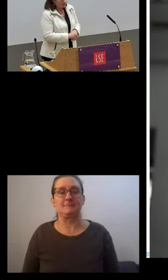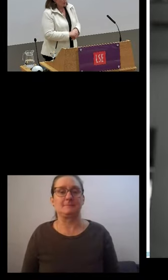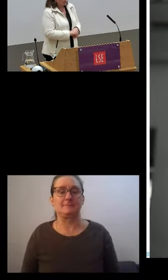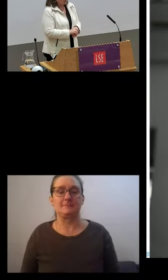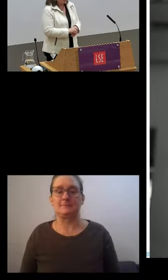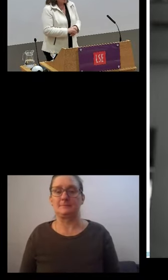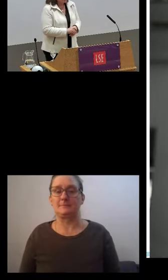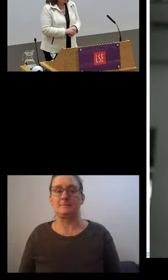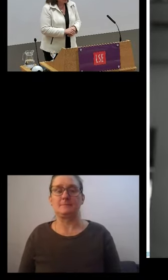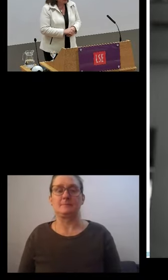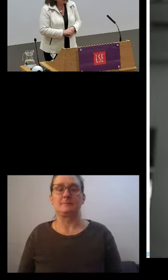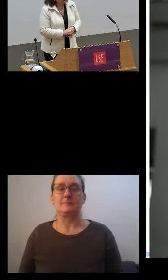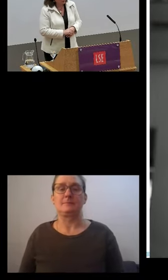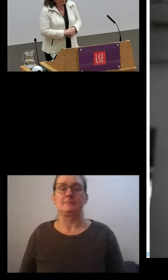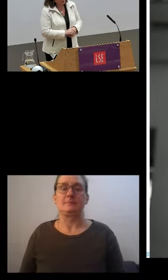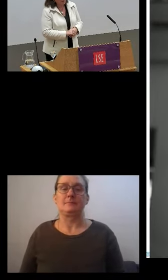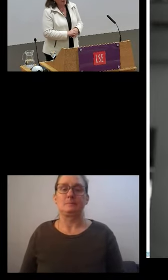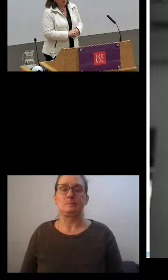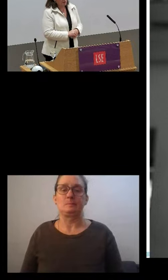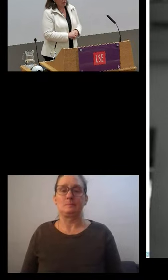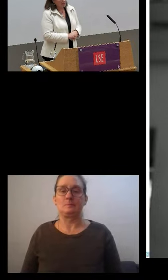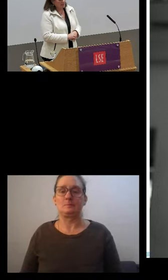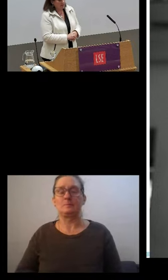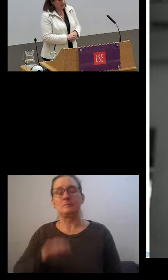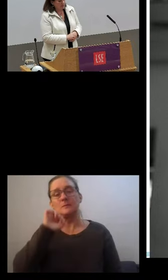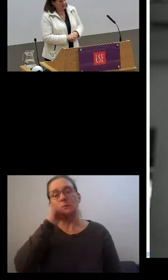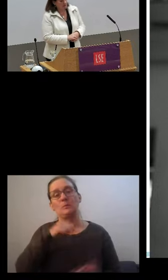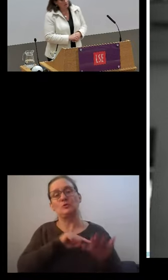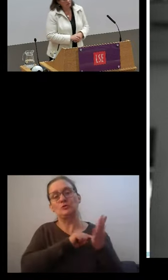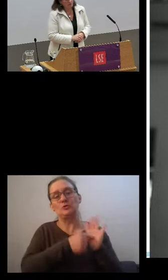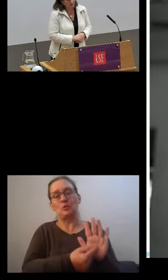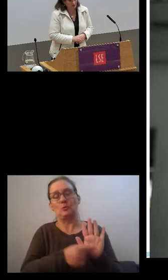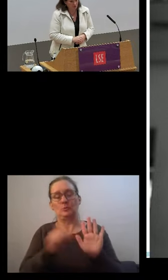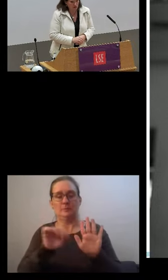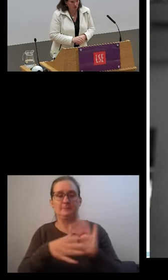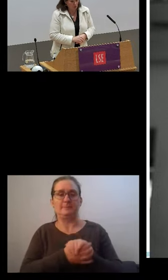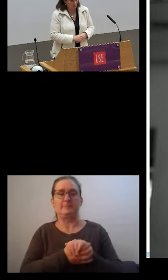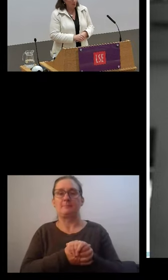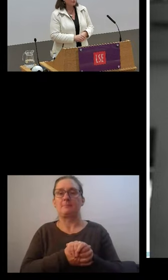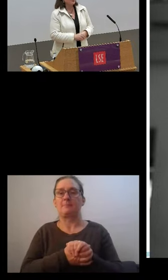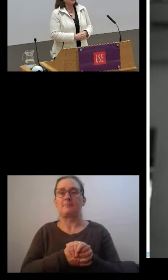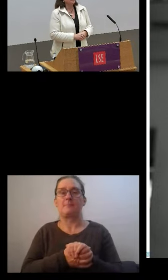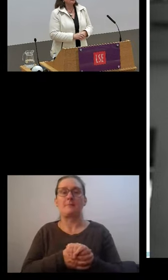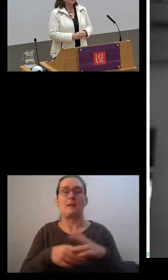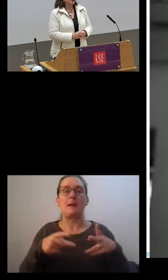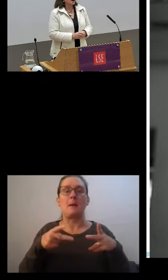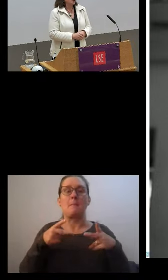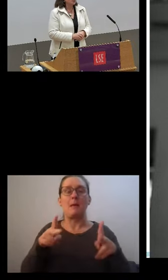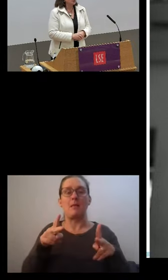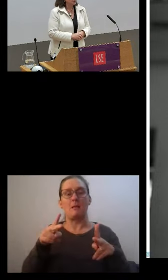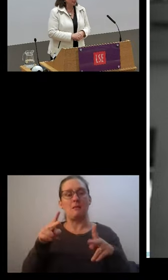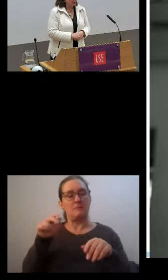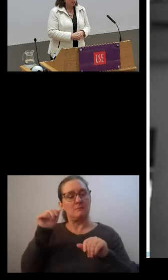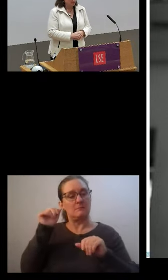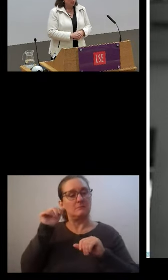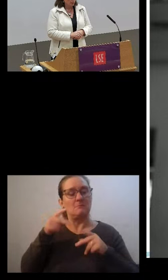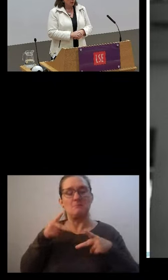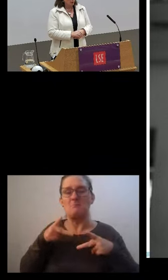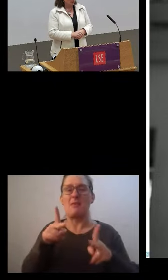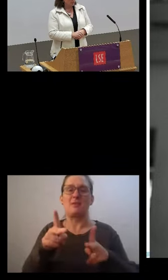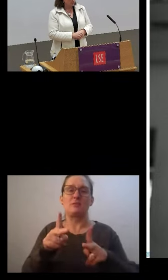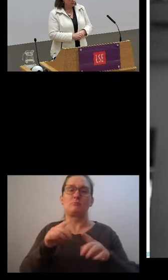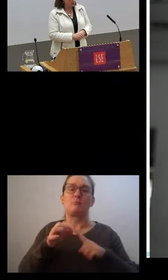So what I'm going to show you is actually a methodological proposal for how we could measure